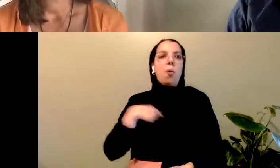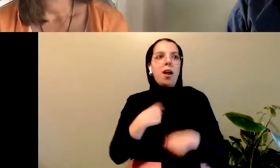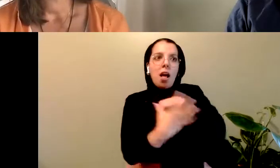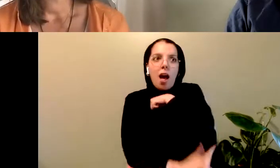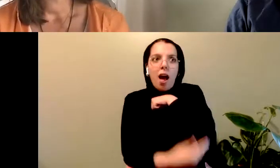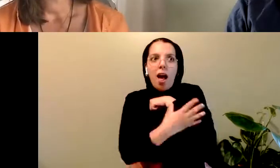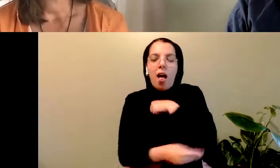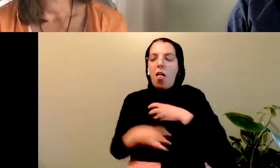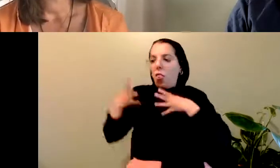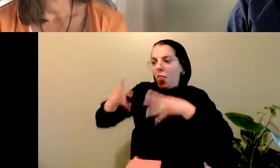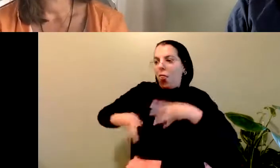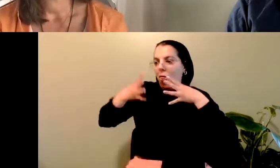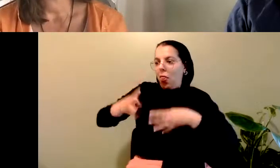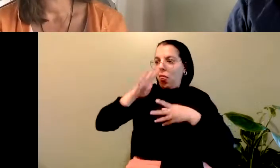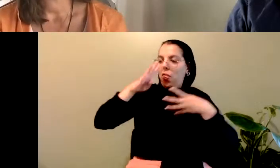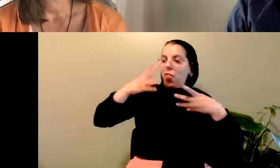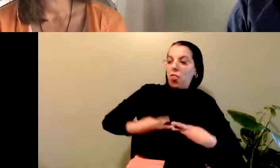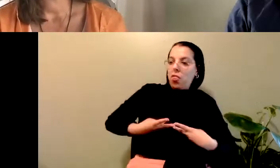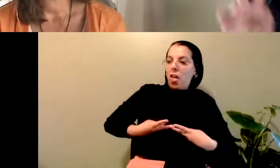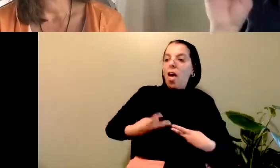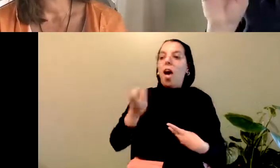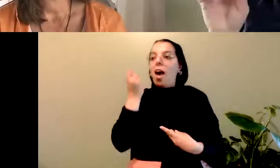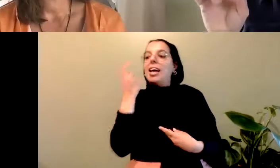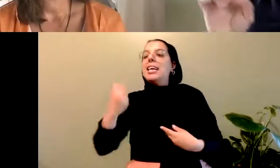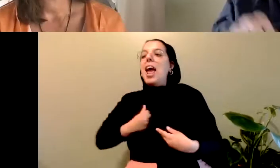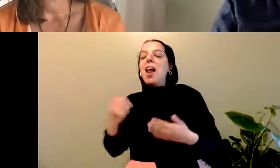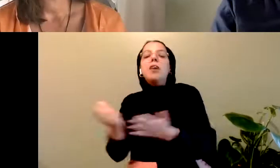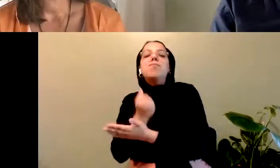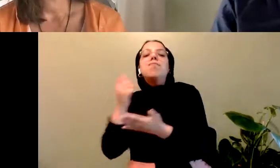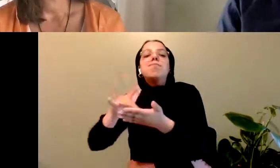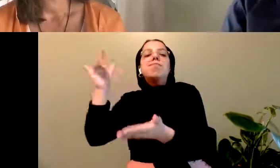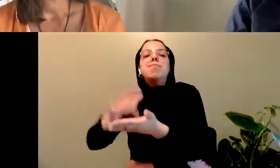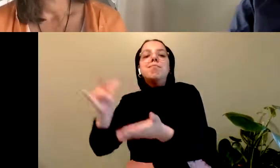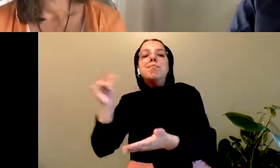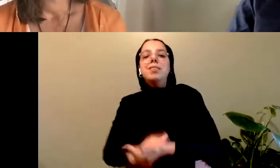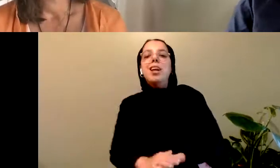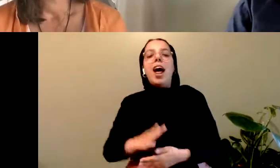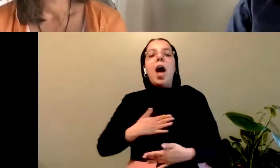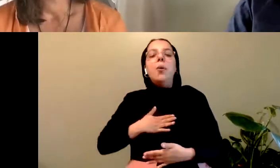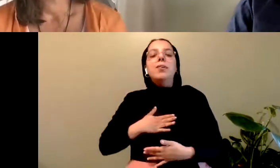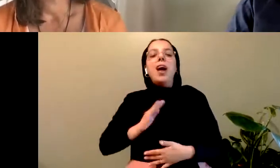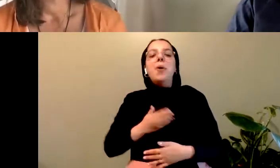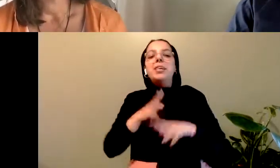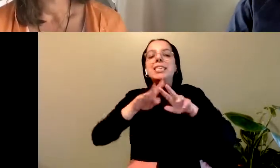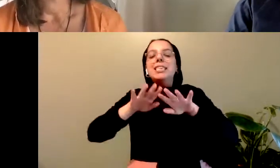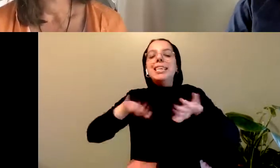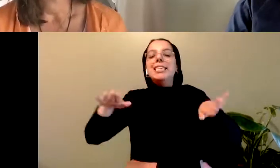left out, and neglected. Our children are in care. Our communities struggle.